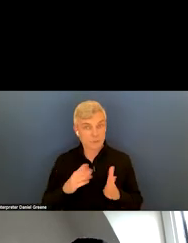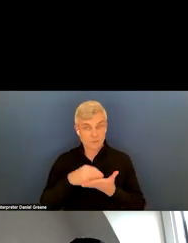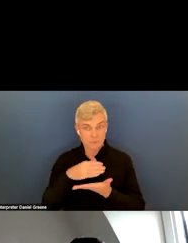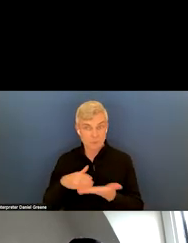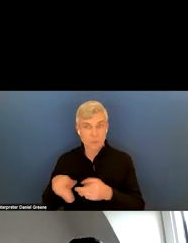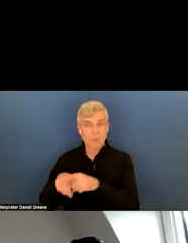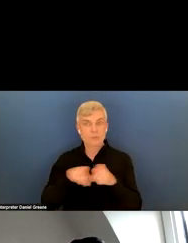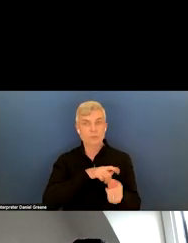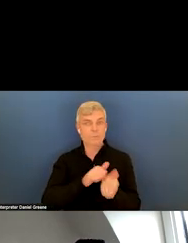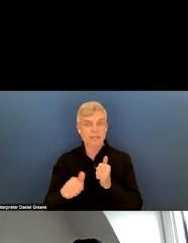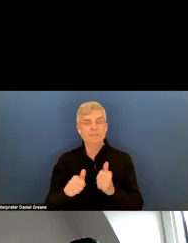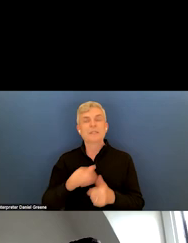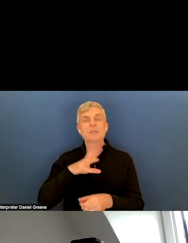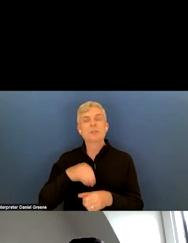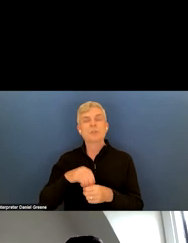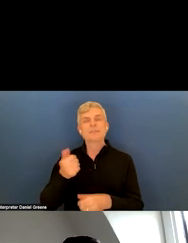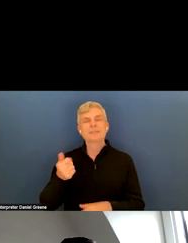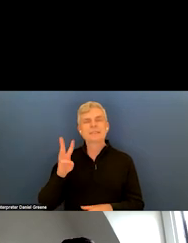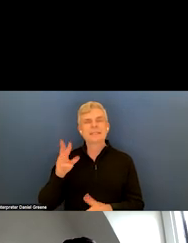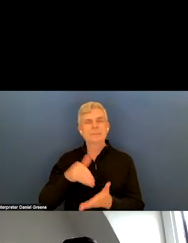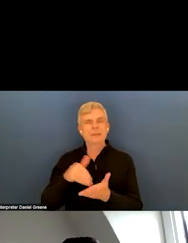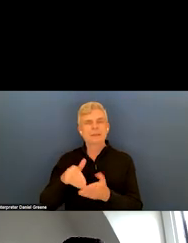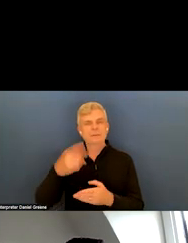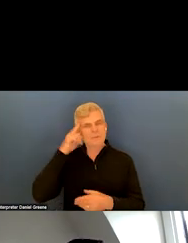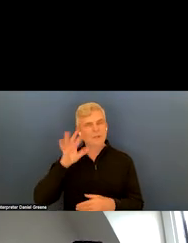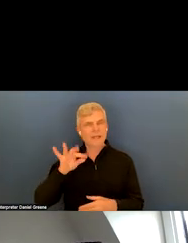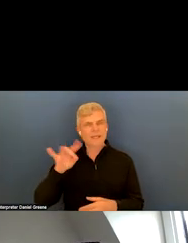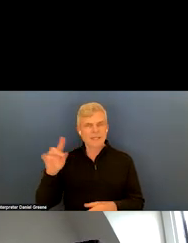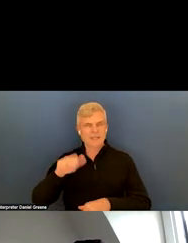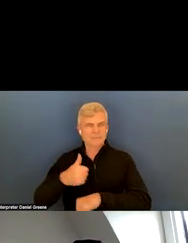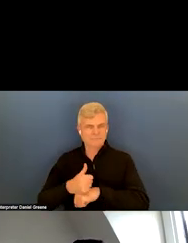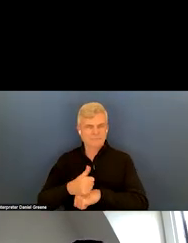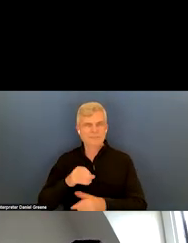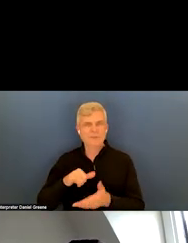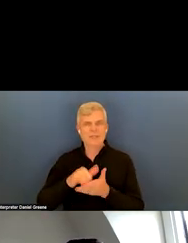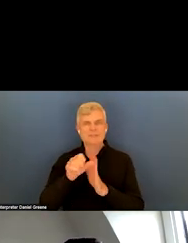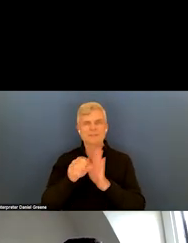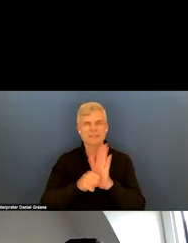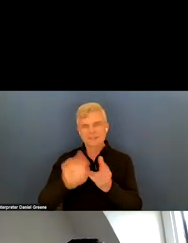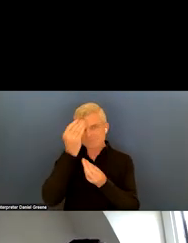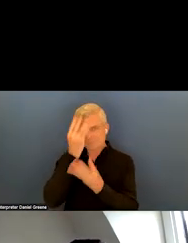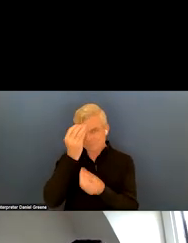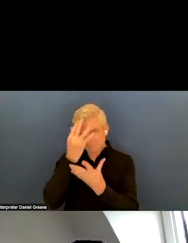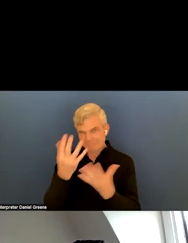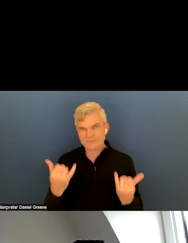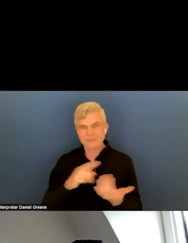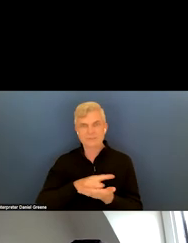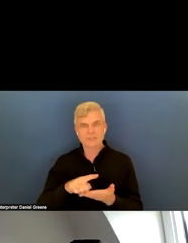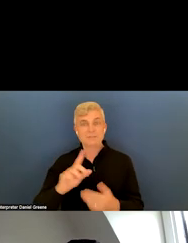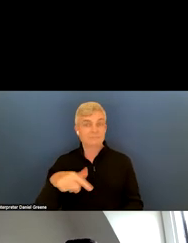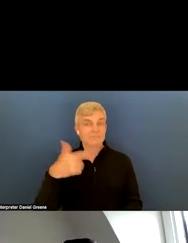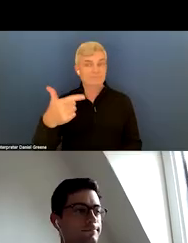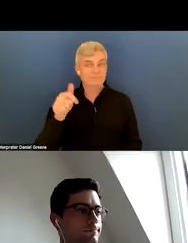included $16 million for 988 implementation. So those are the state updates this week. Back to you, Laura.